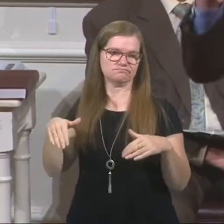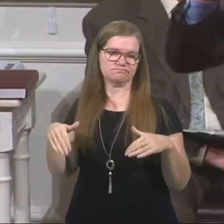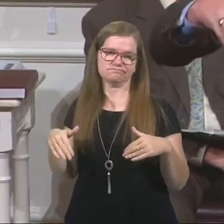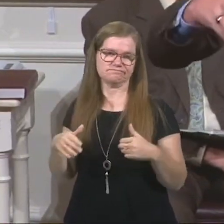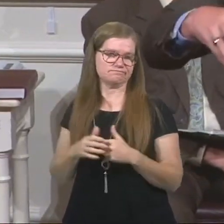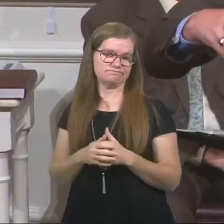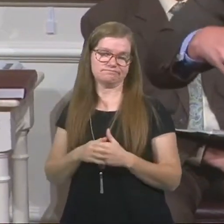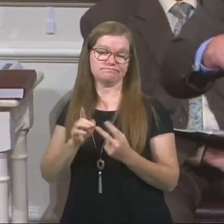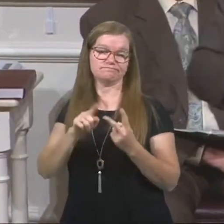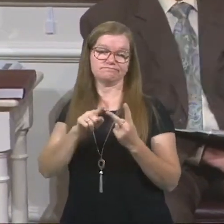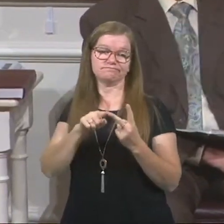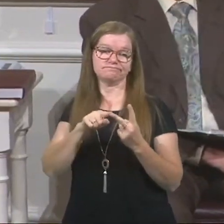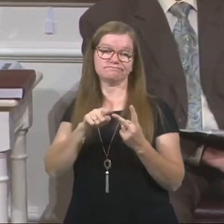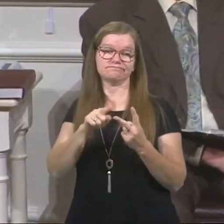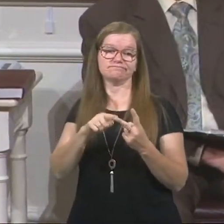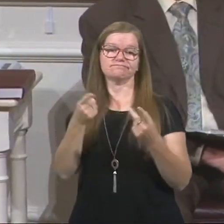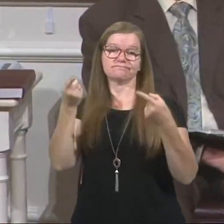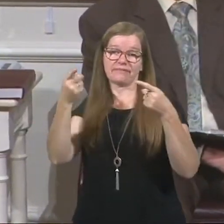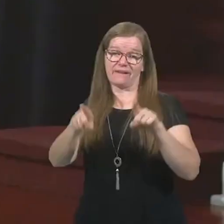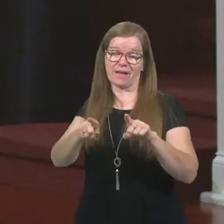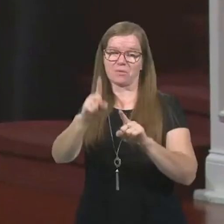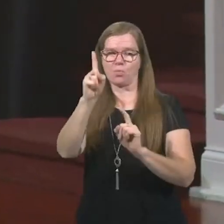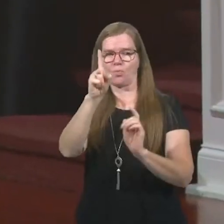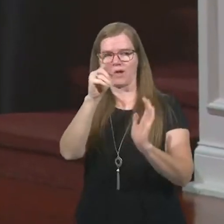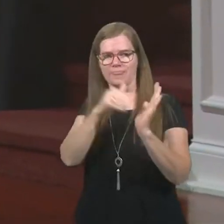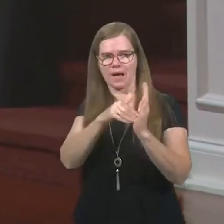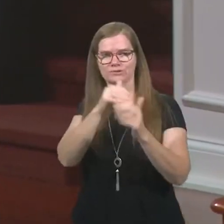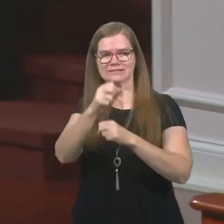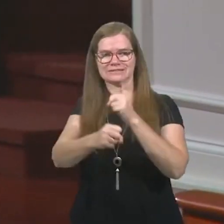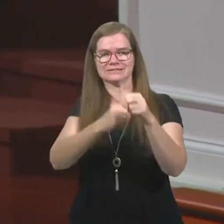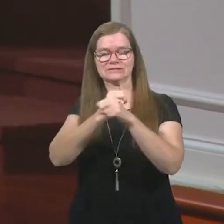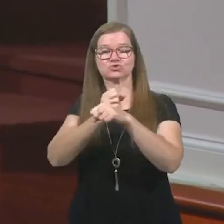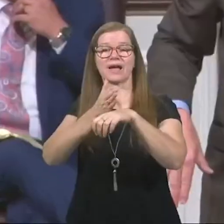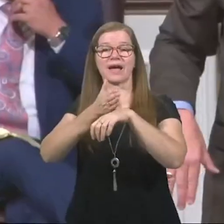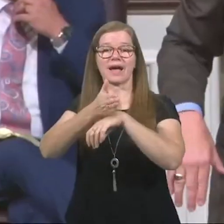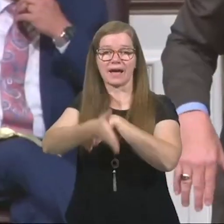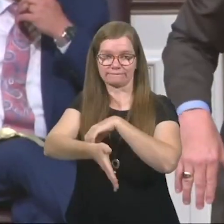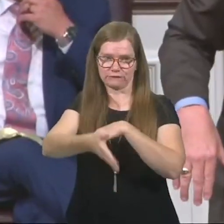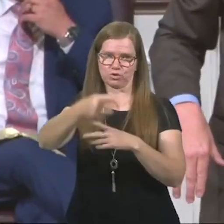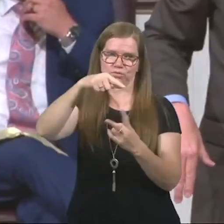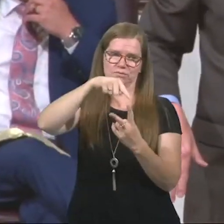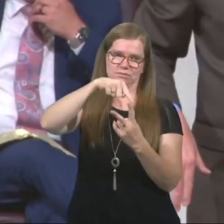This one takes place a thousand years after this one.